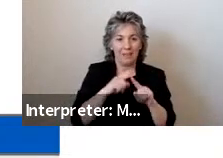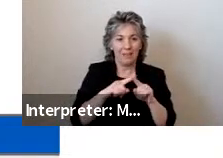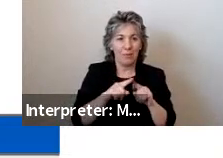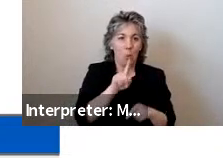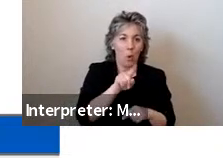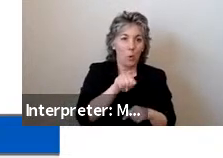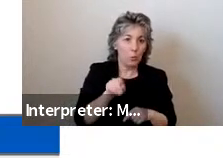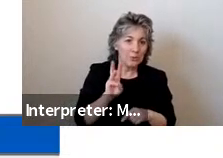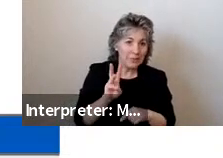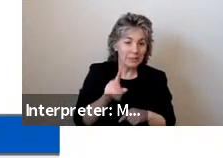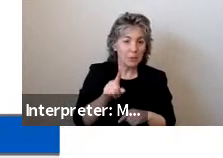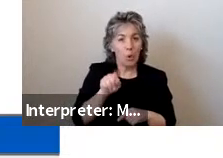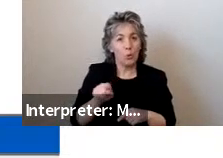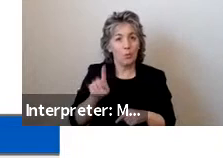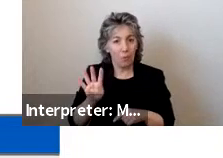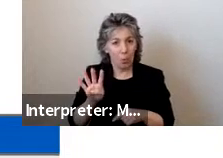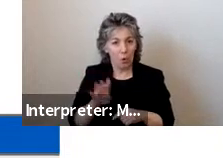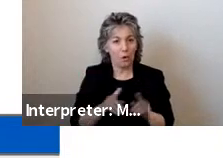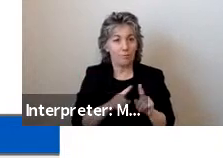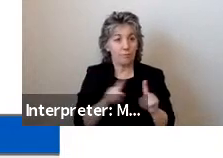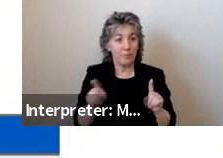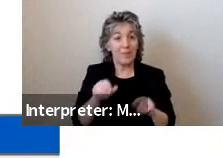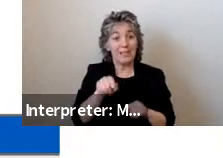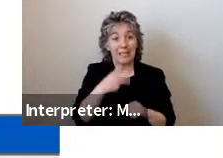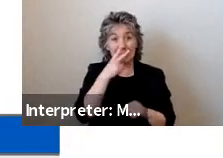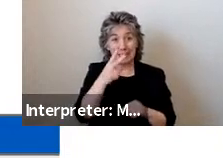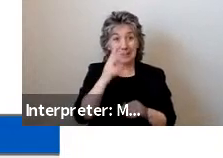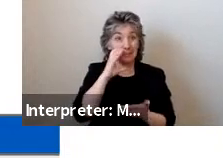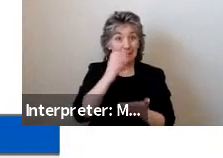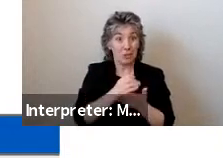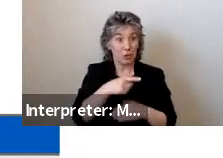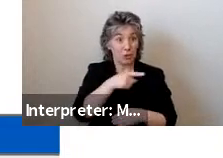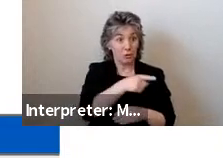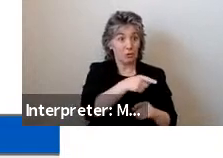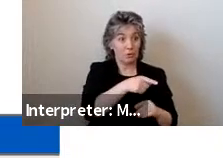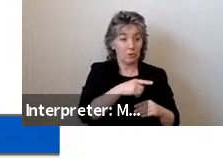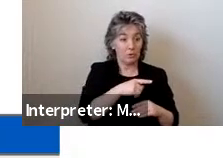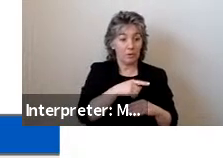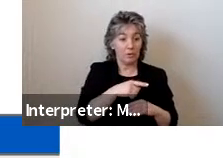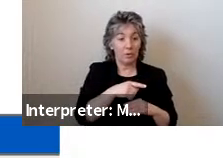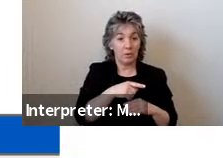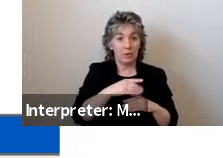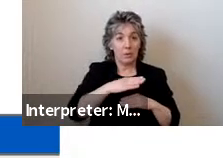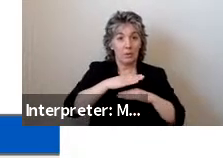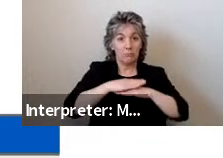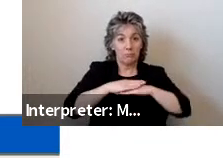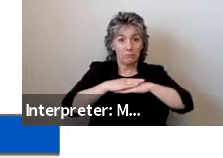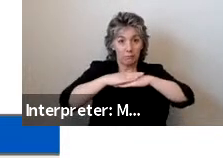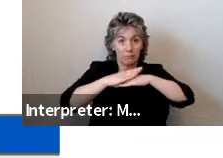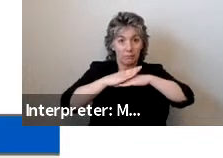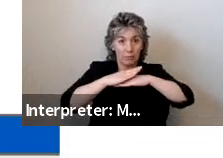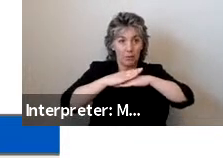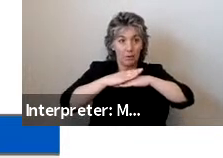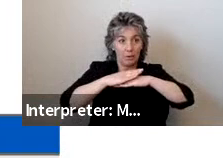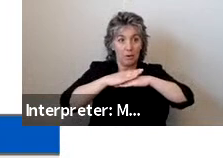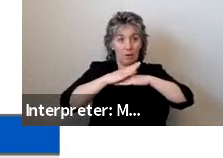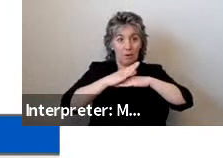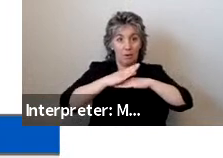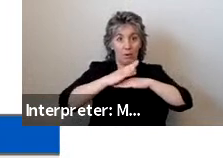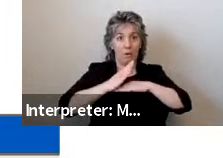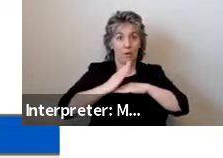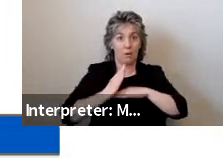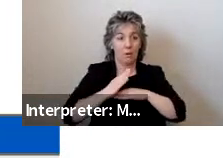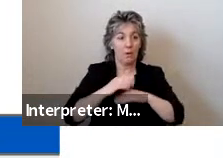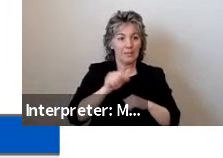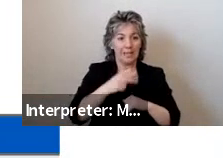The illustration at the bottom of the slide shows photographs of an individual using a manual wheelchair to ascend a ramp for